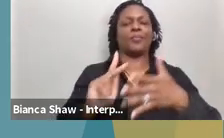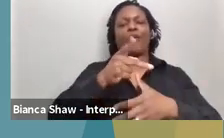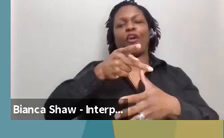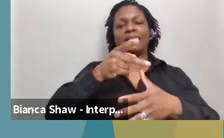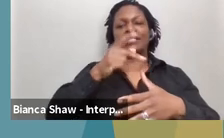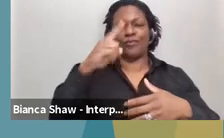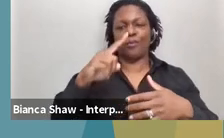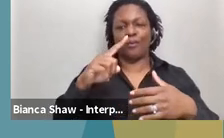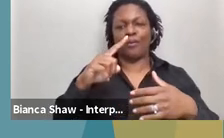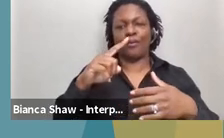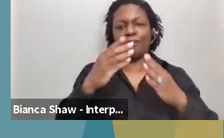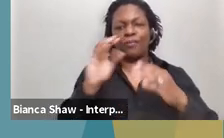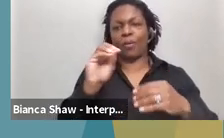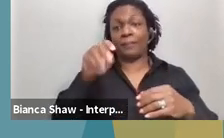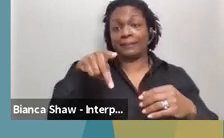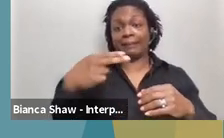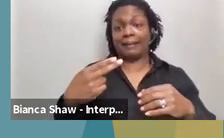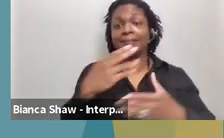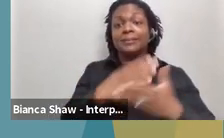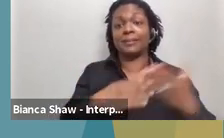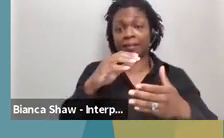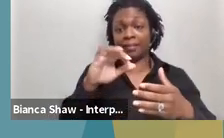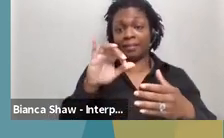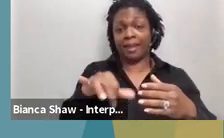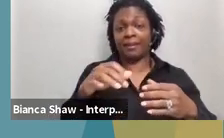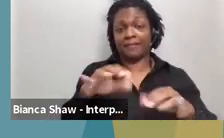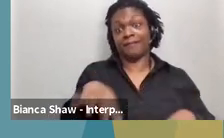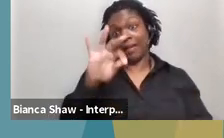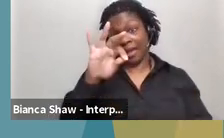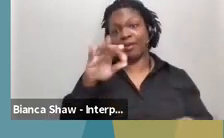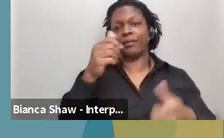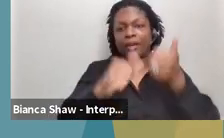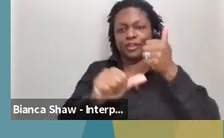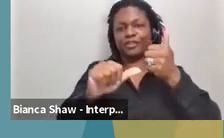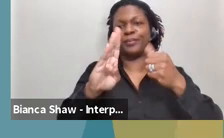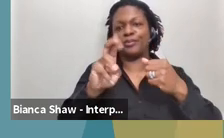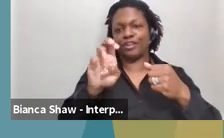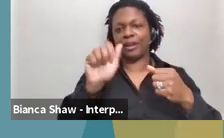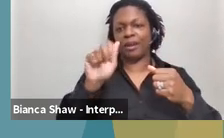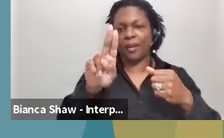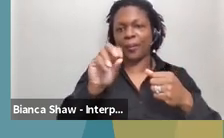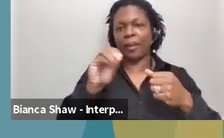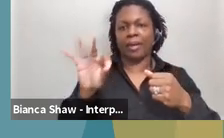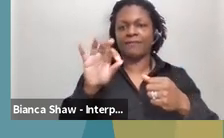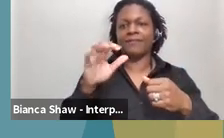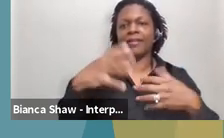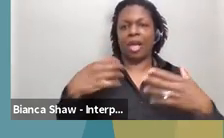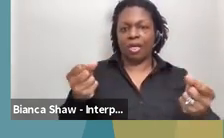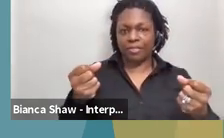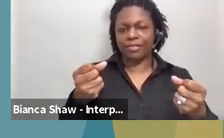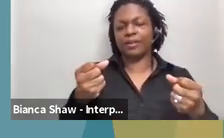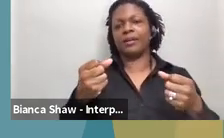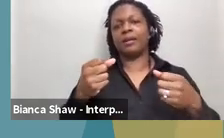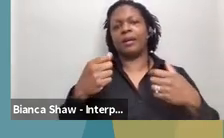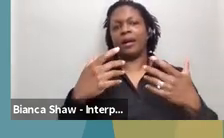these, uh, priorities are found within the Bureau of Family Health, um, primarily just because of, of the, the programs and services that are offered